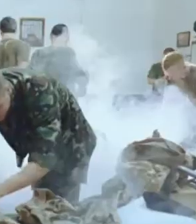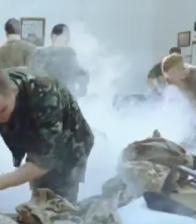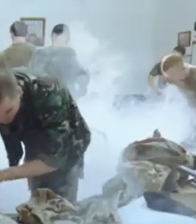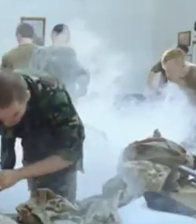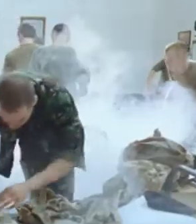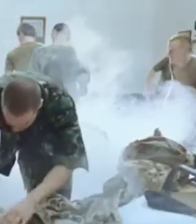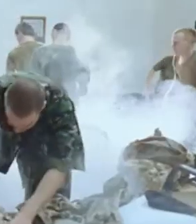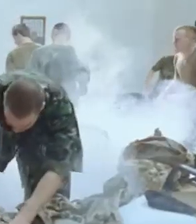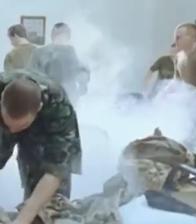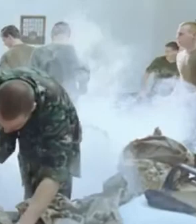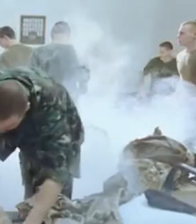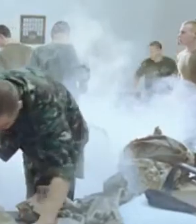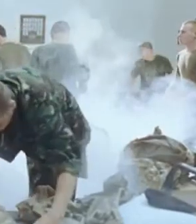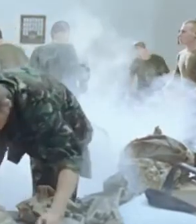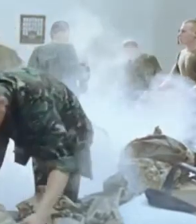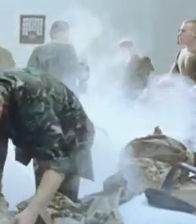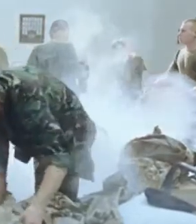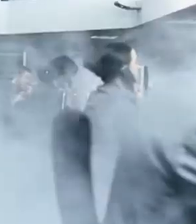Take care.